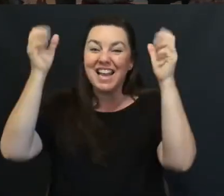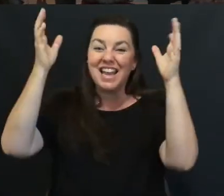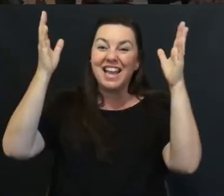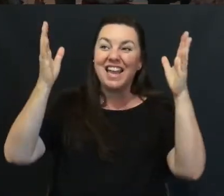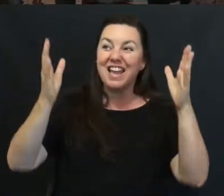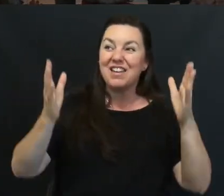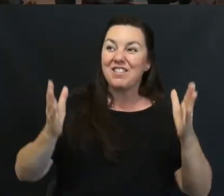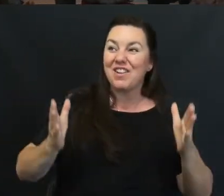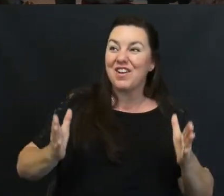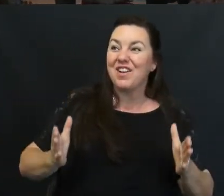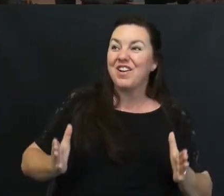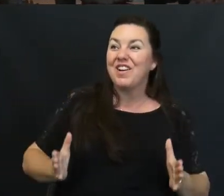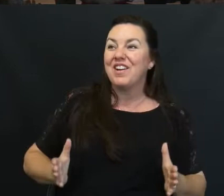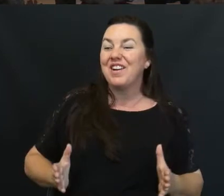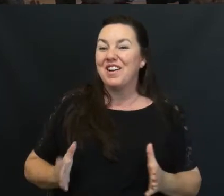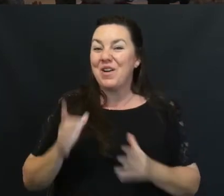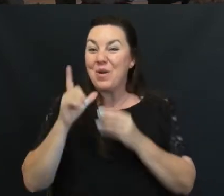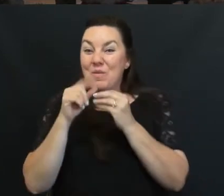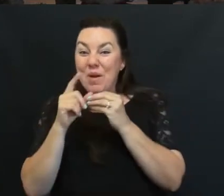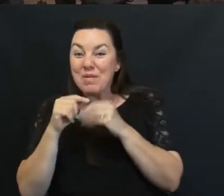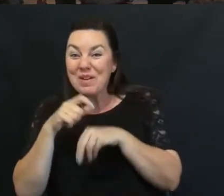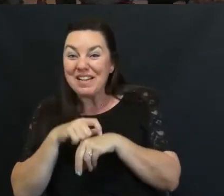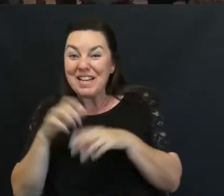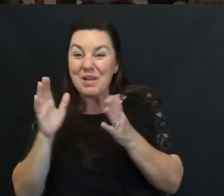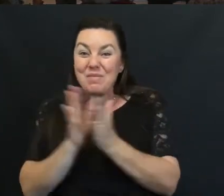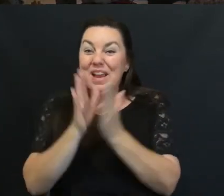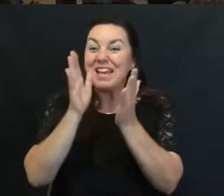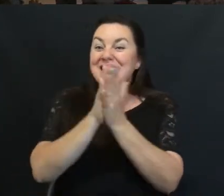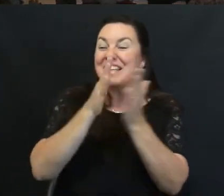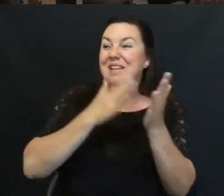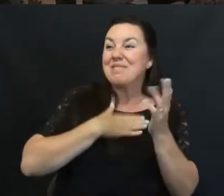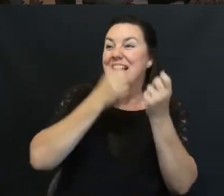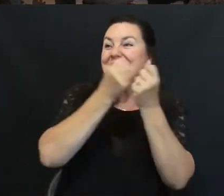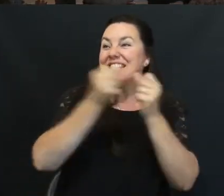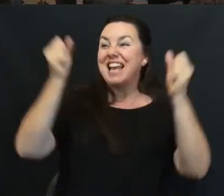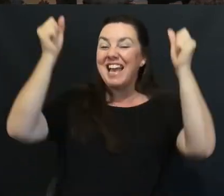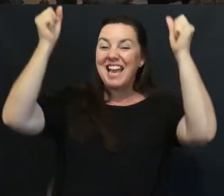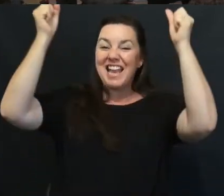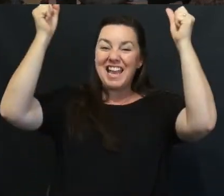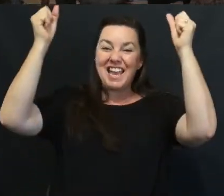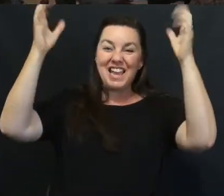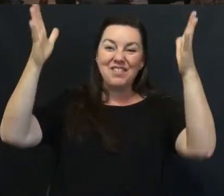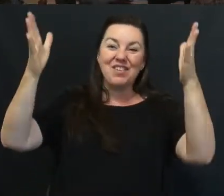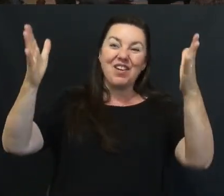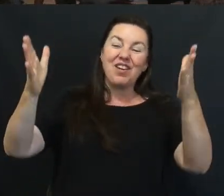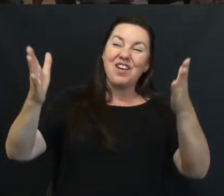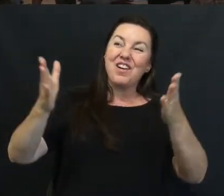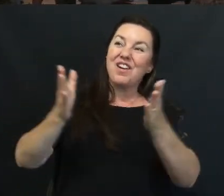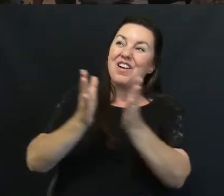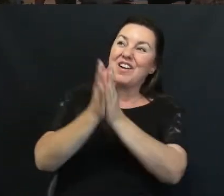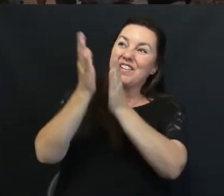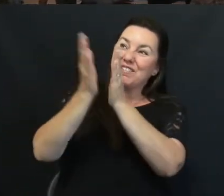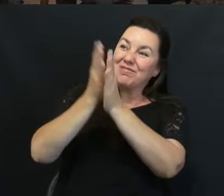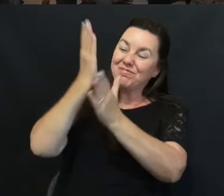Savior Praising my Savior